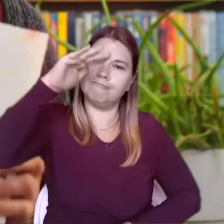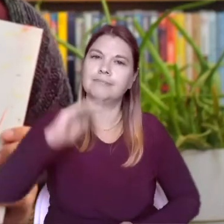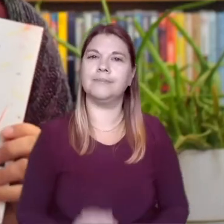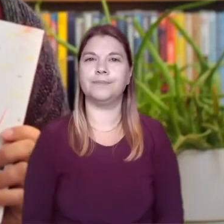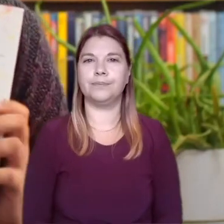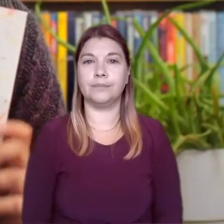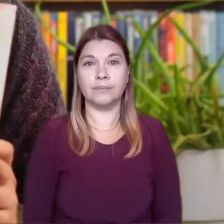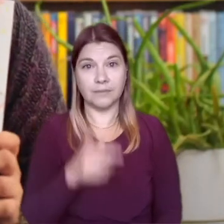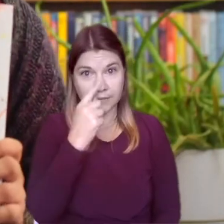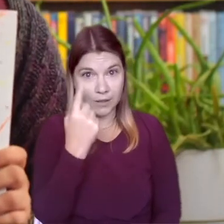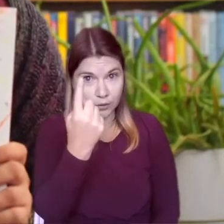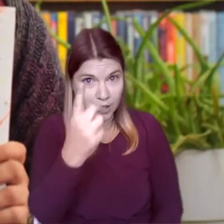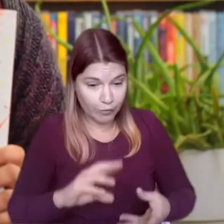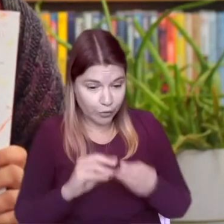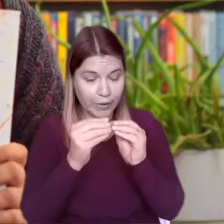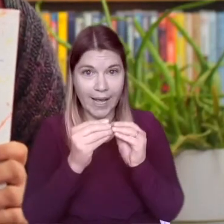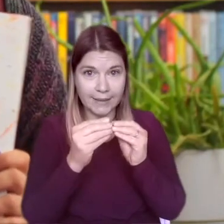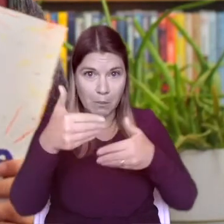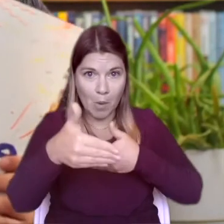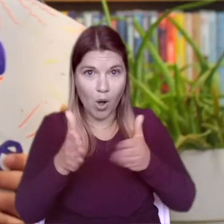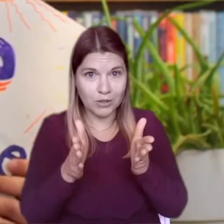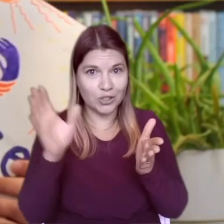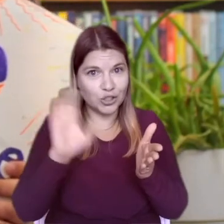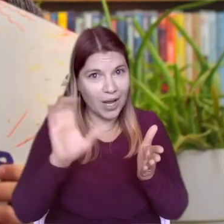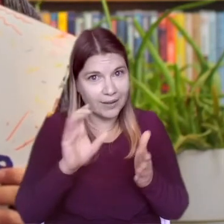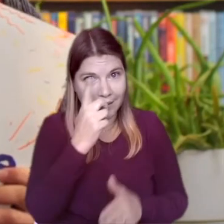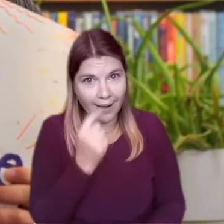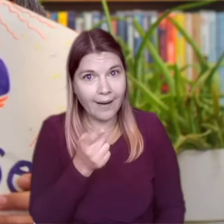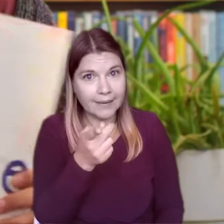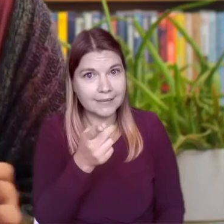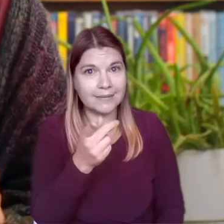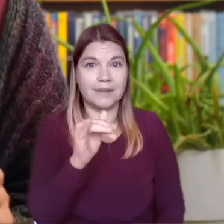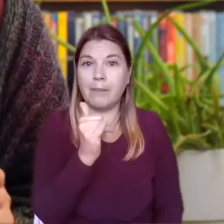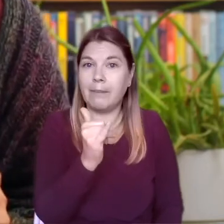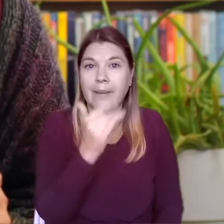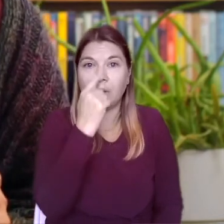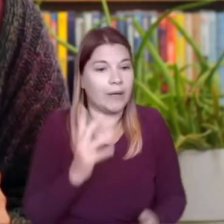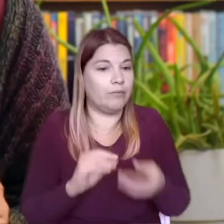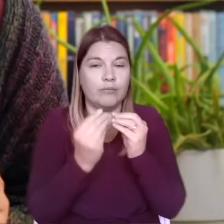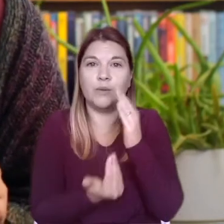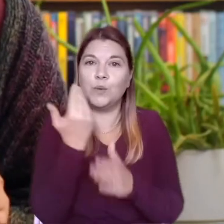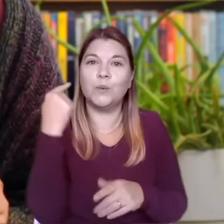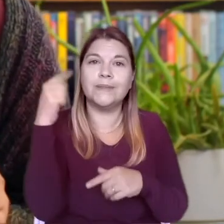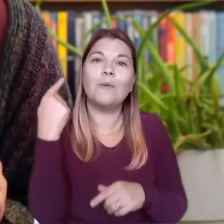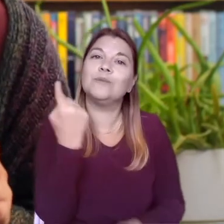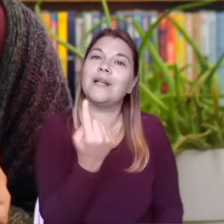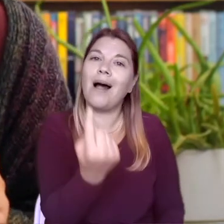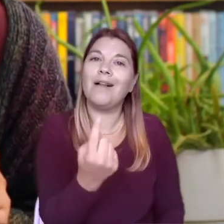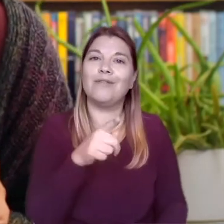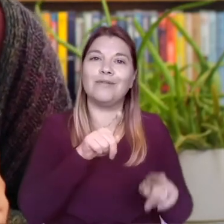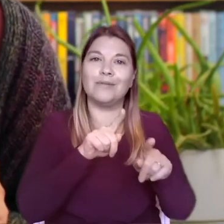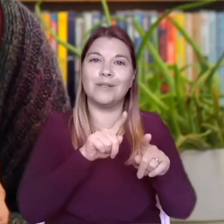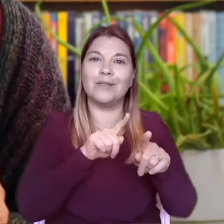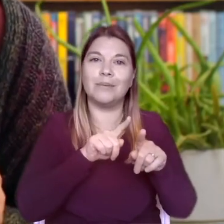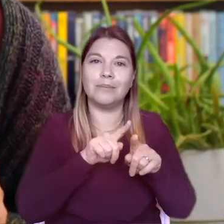can you make a shaker box of your own see if there are any new sounds you can make at home and try to focus on all of the